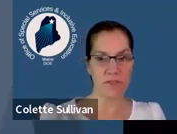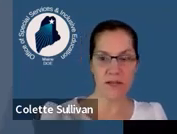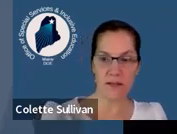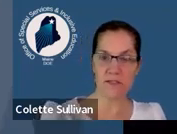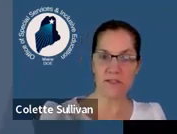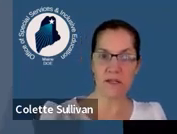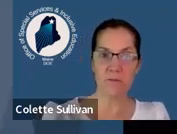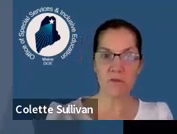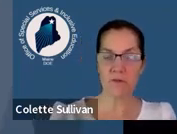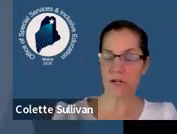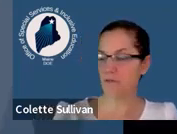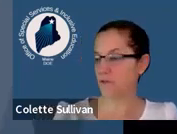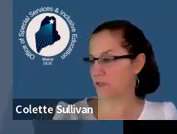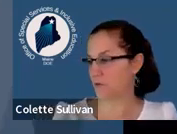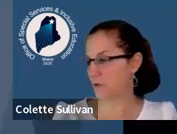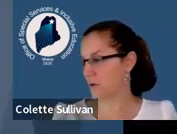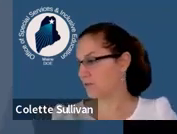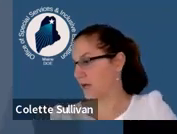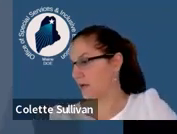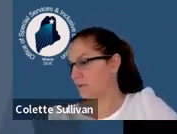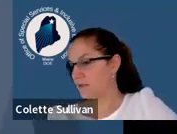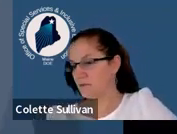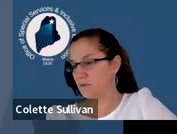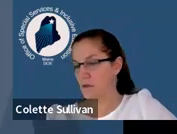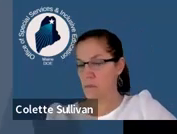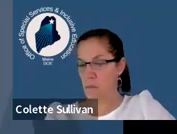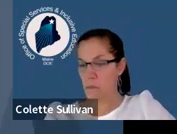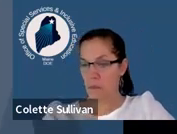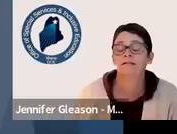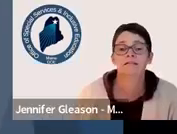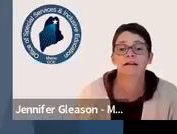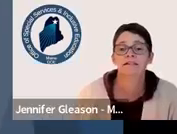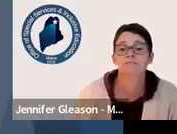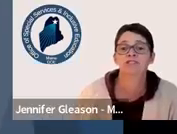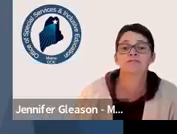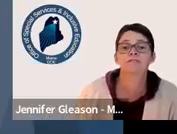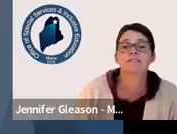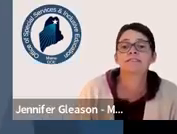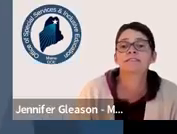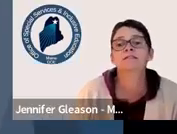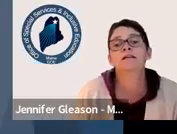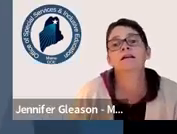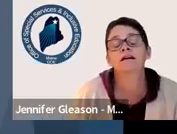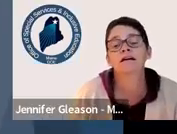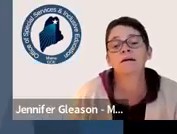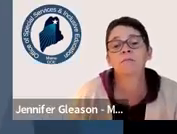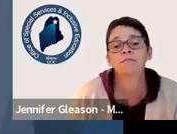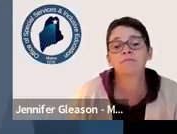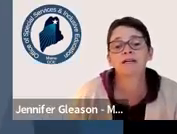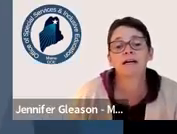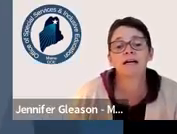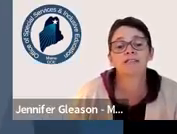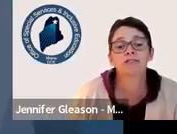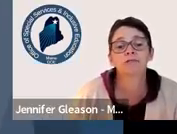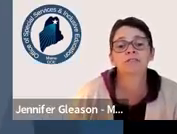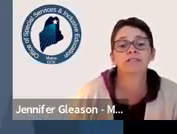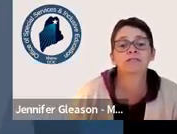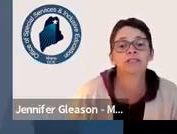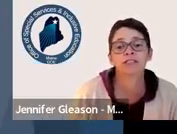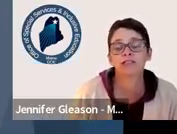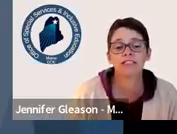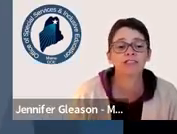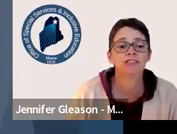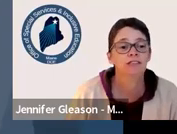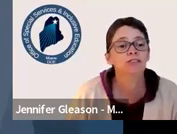with this exceptionally talented team. So, Jennifer, can you come on and say hi, please? Yeah. Hi, I'm Jennifer Gleason. I, too,